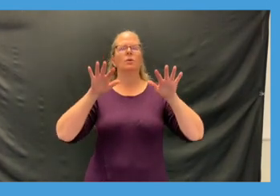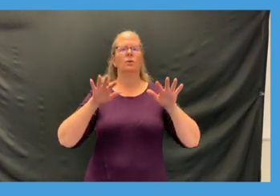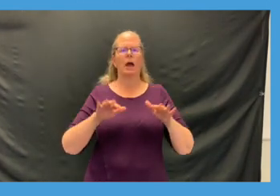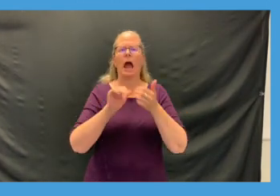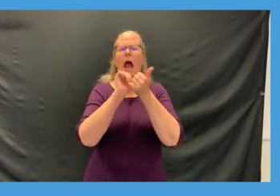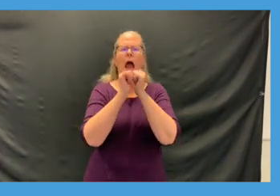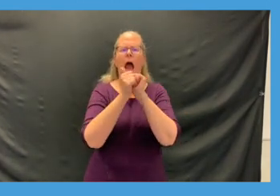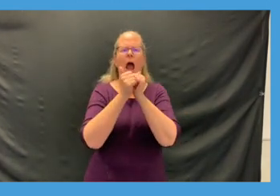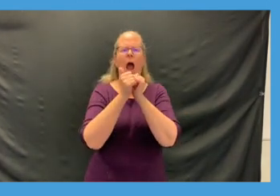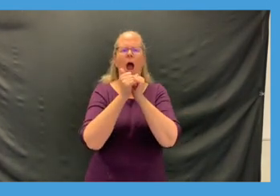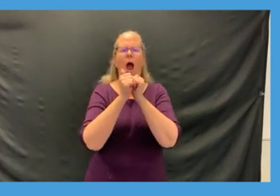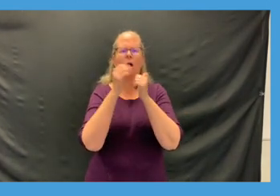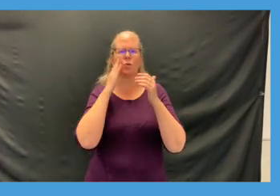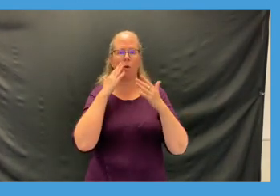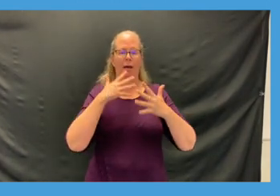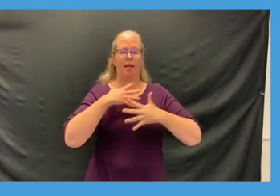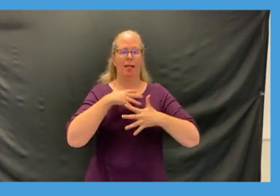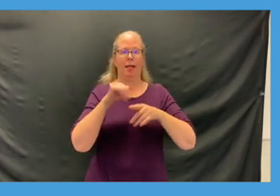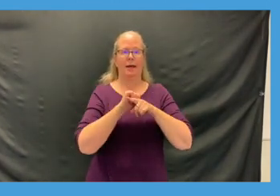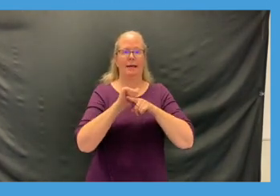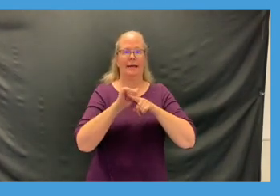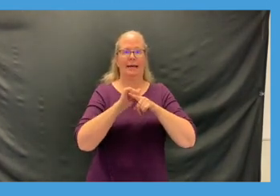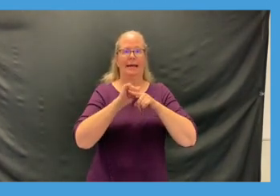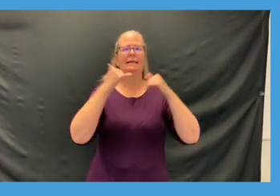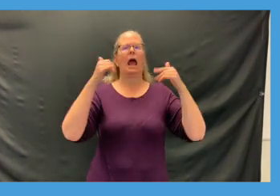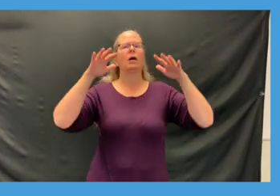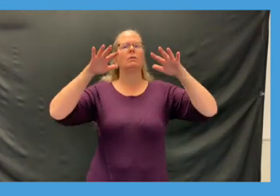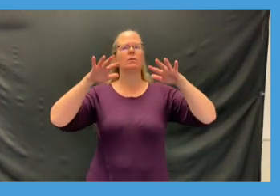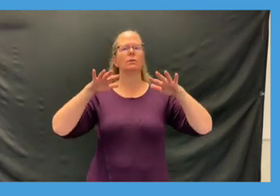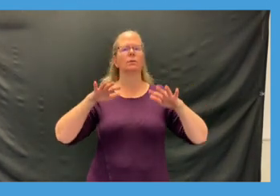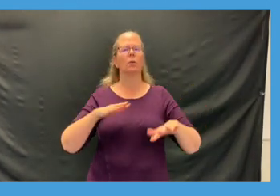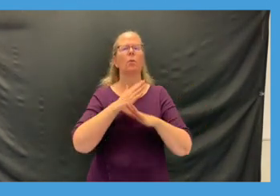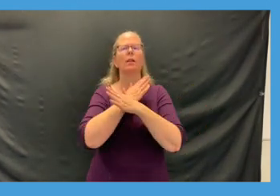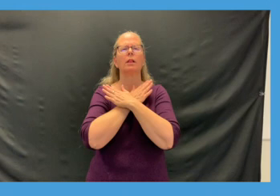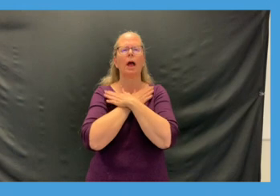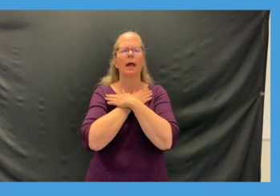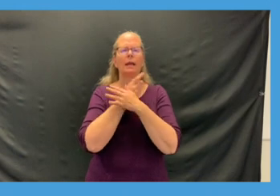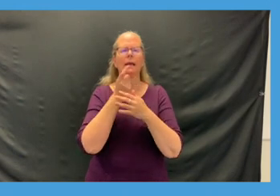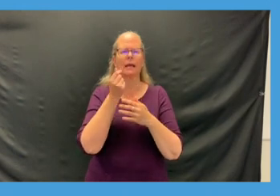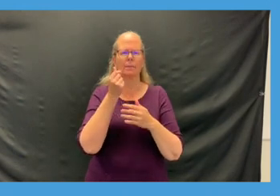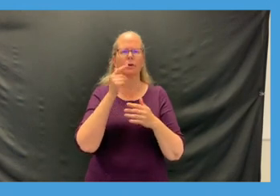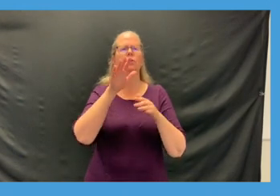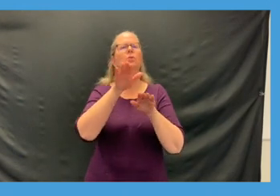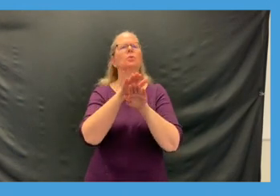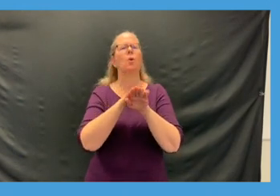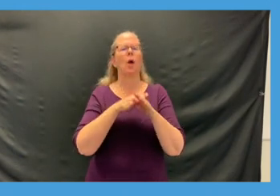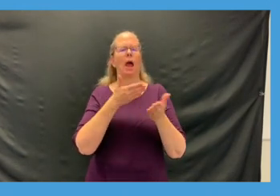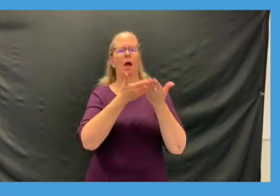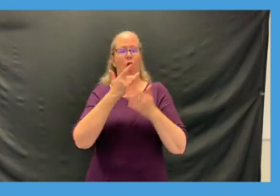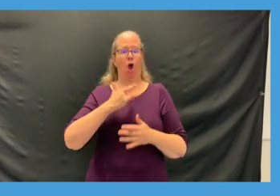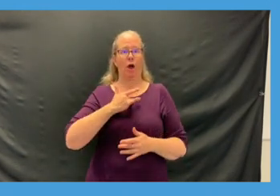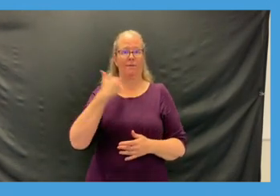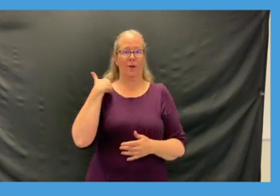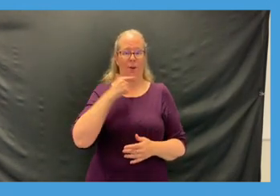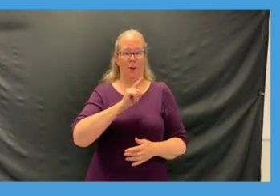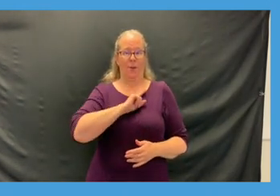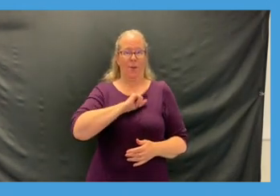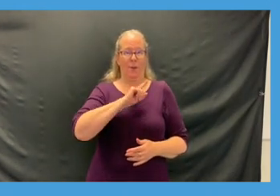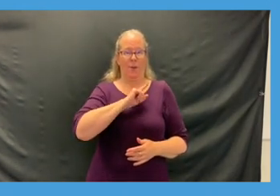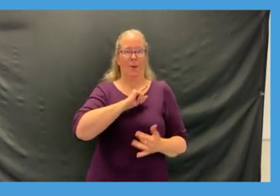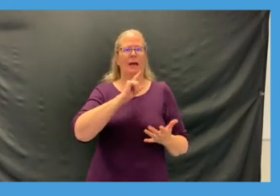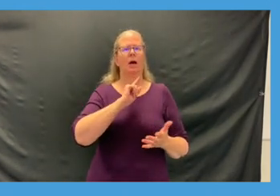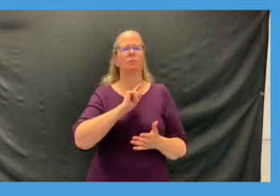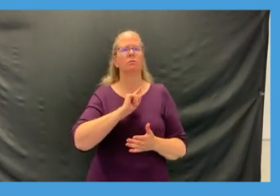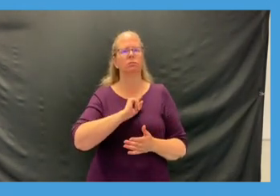we worked really hard we're gonna kind of let our bodies cool down and relax with so I just want to bring your heart rate down slowly by just